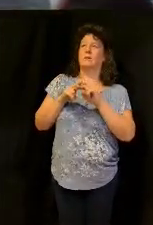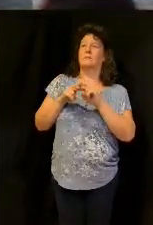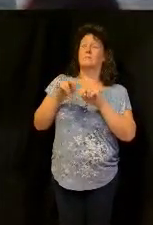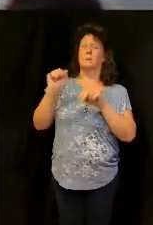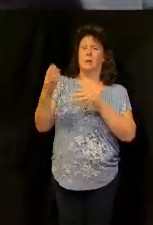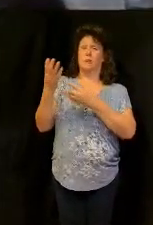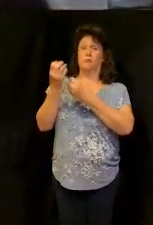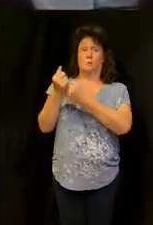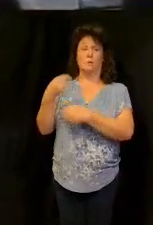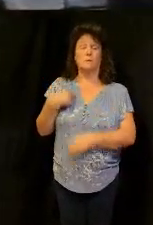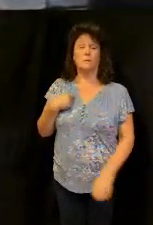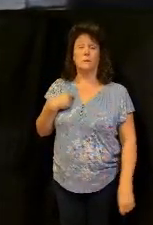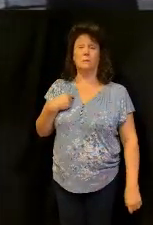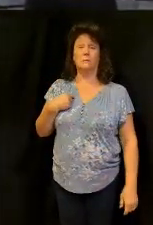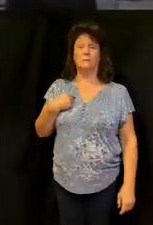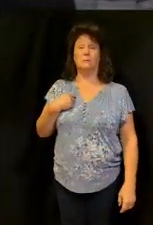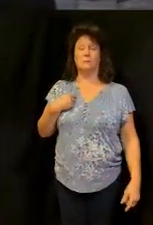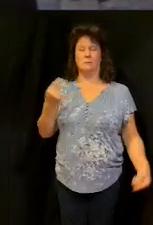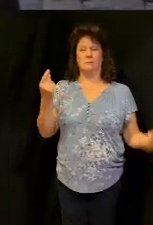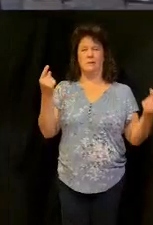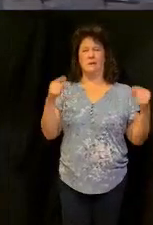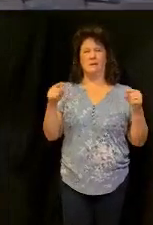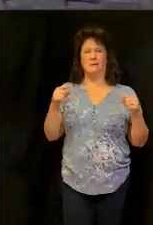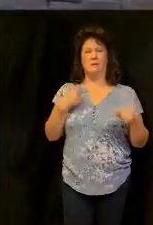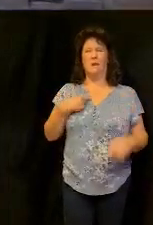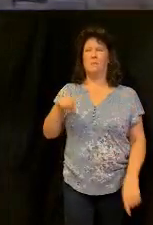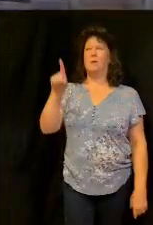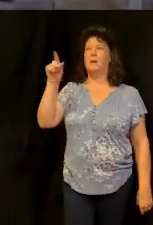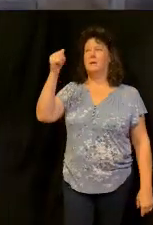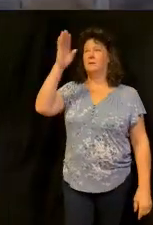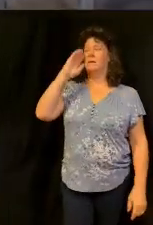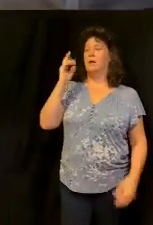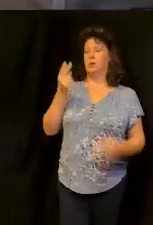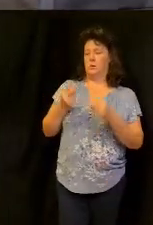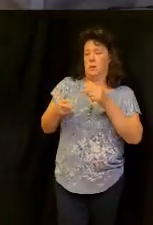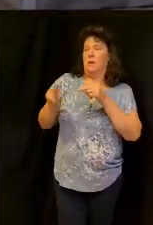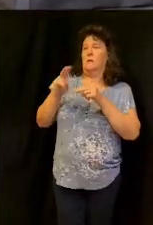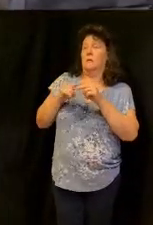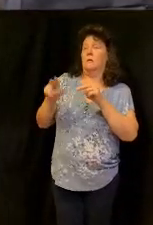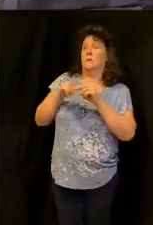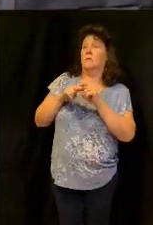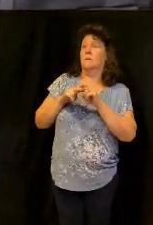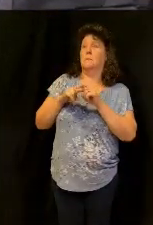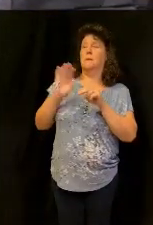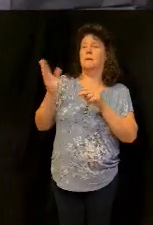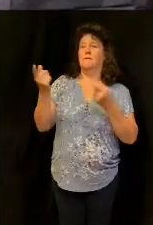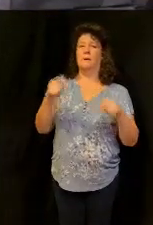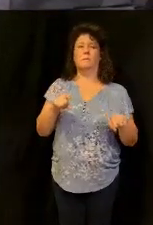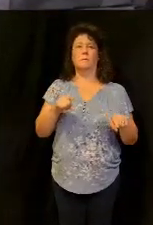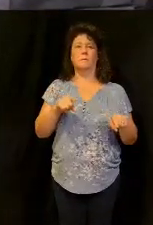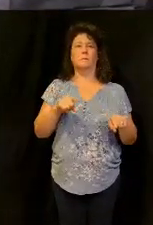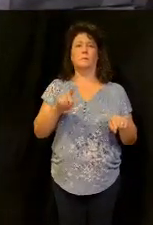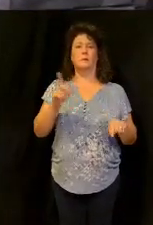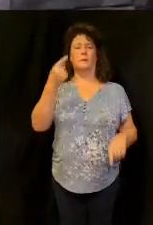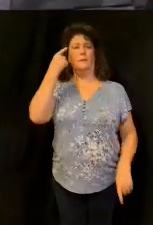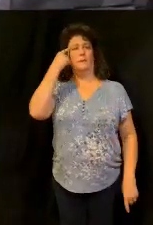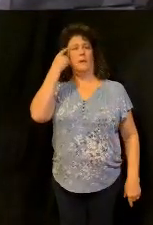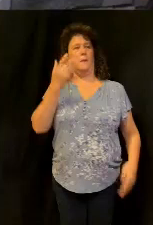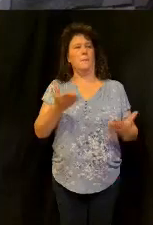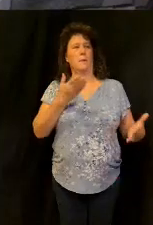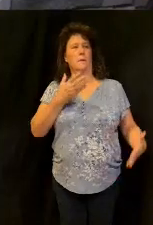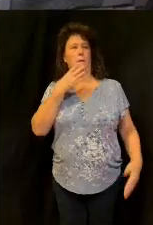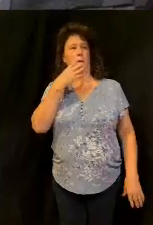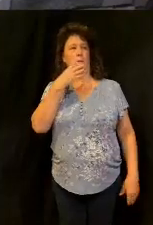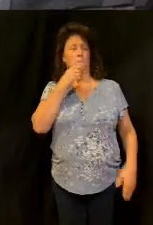you see listen this happens a lot we ask God to increase us right and it never happens you ever think that might be a blessing and not a